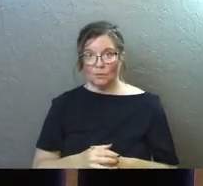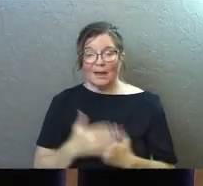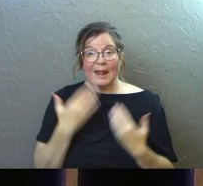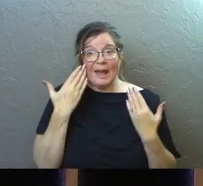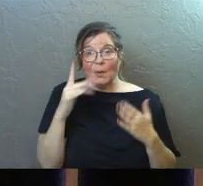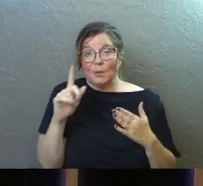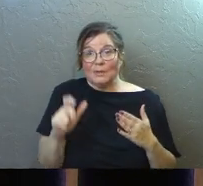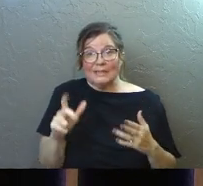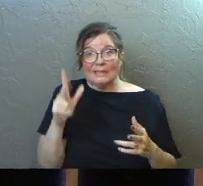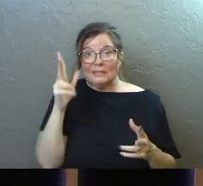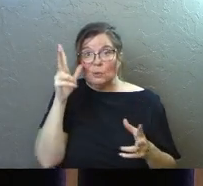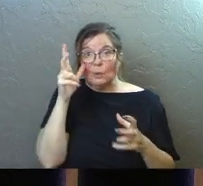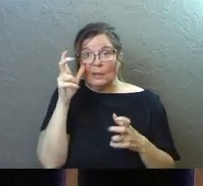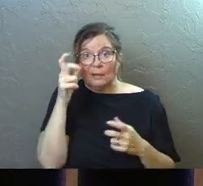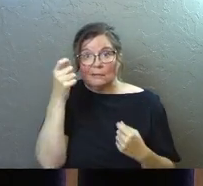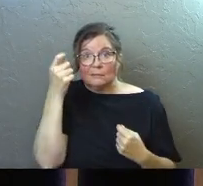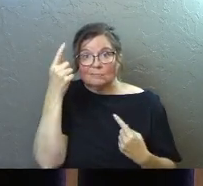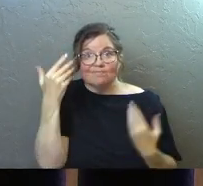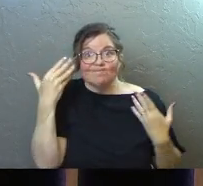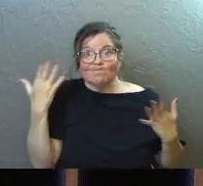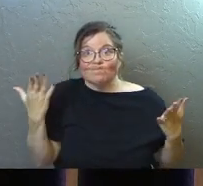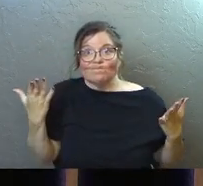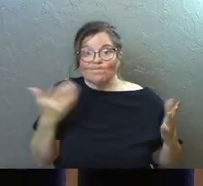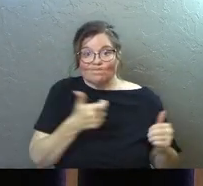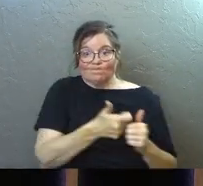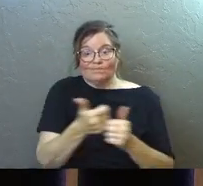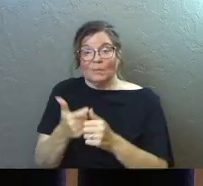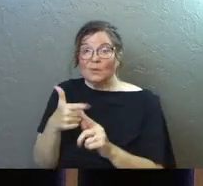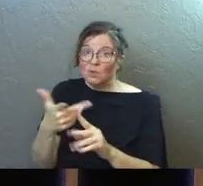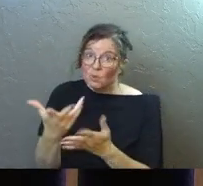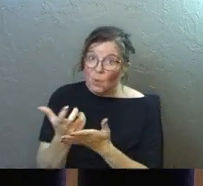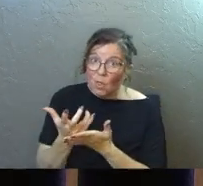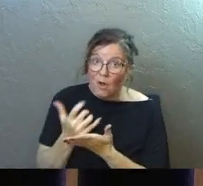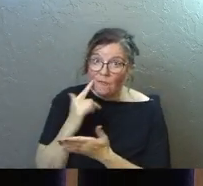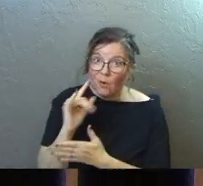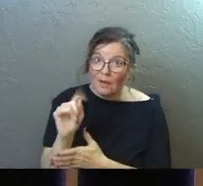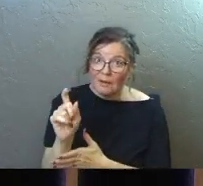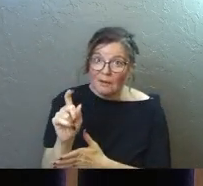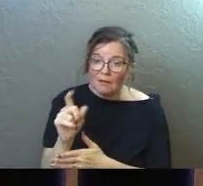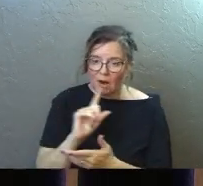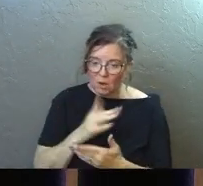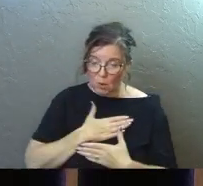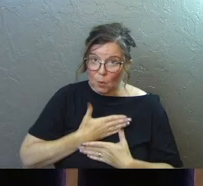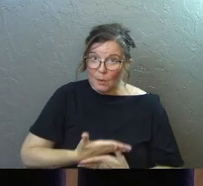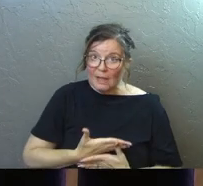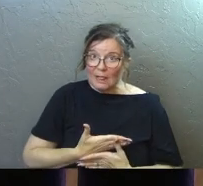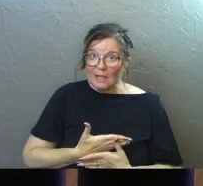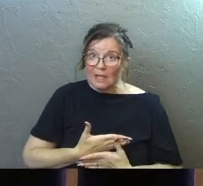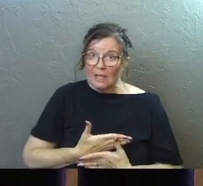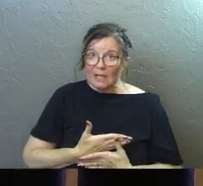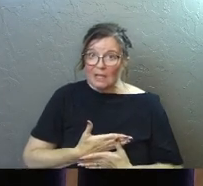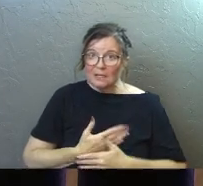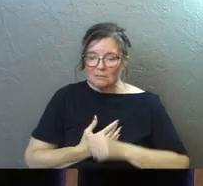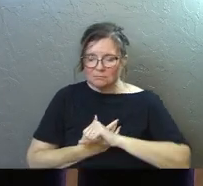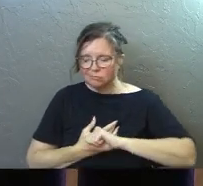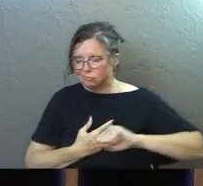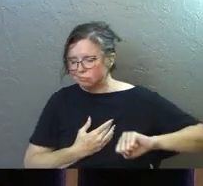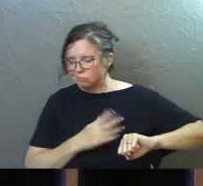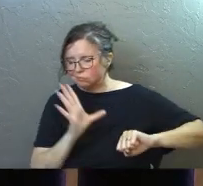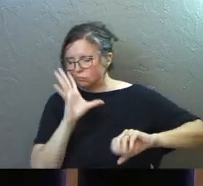And I don't know what you need to hear. But do you long for it? Are you willing to shut everything else out?